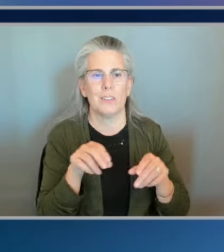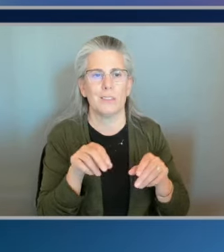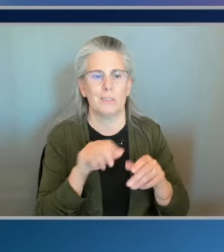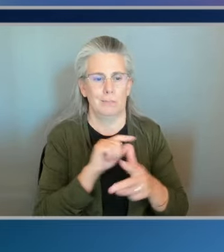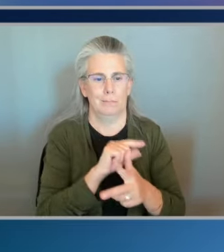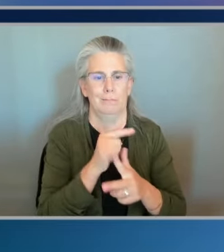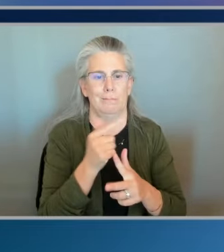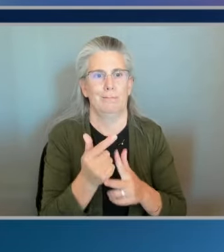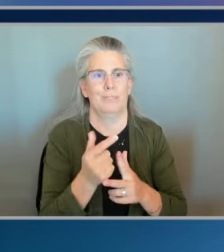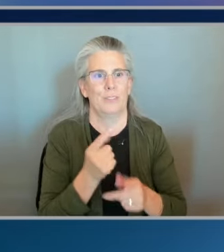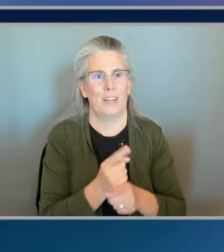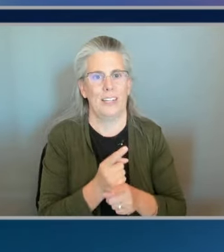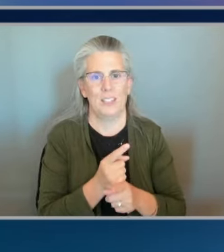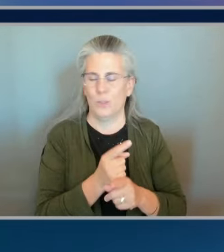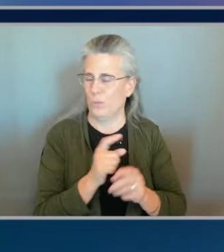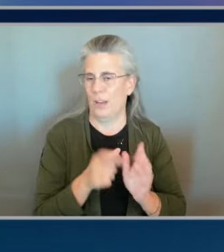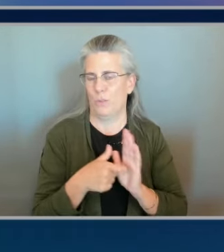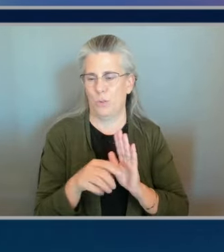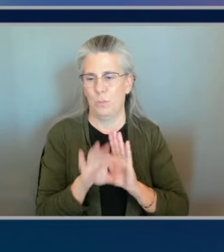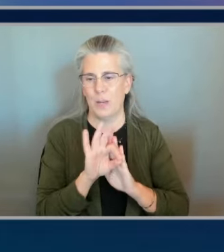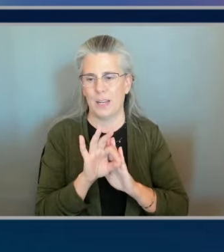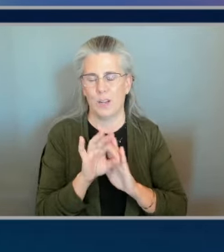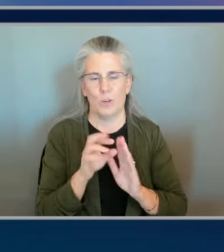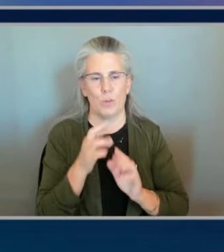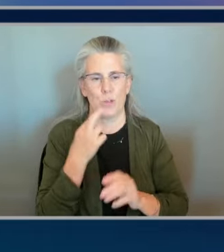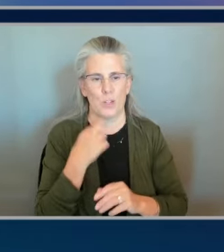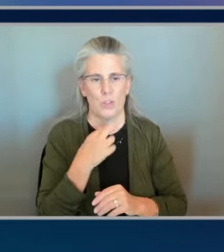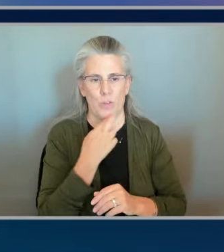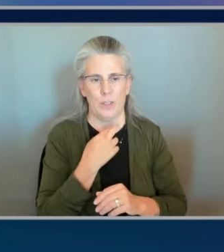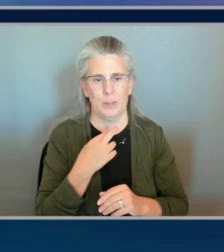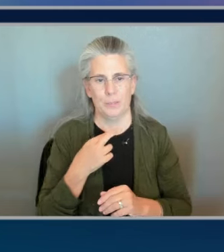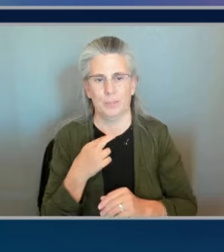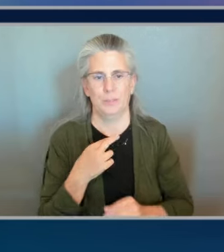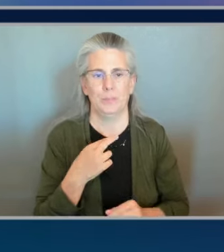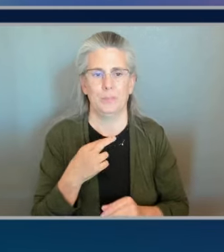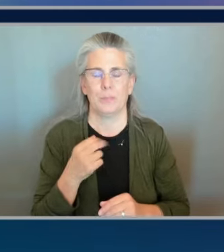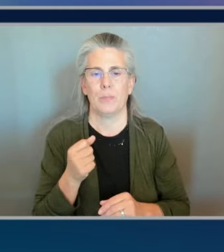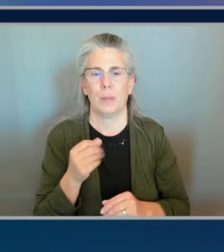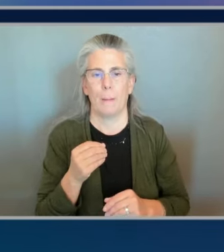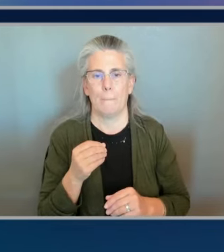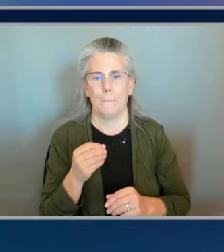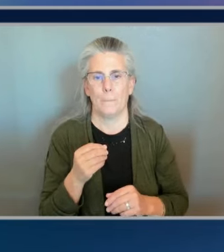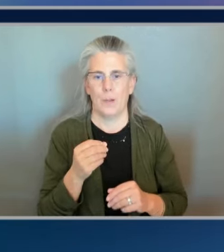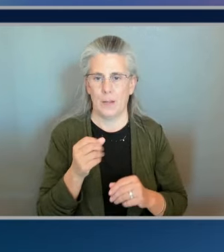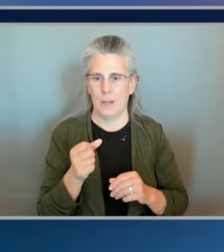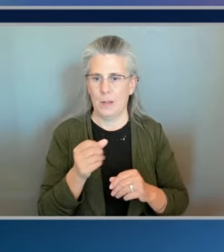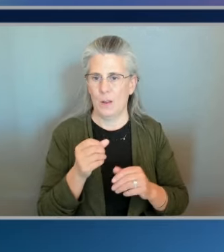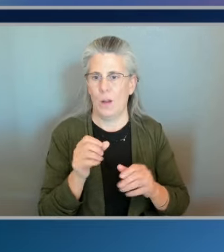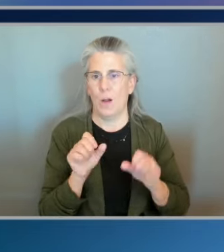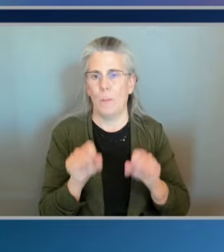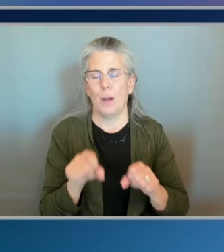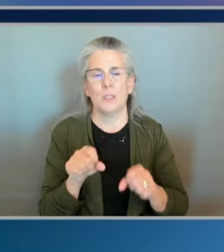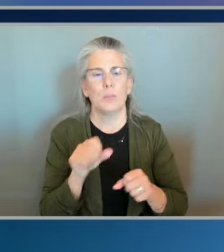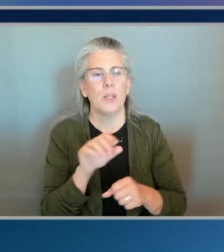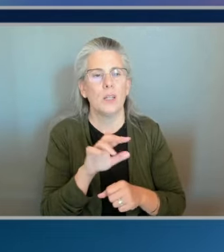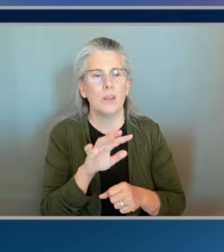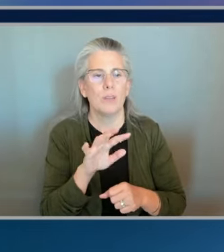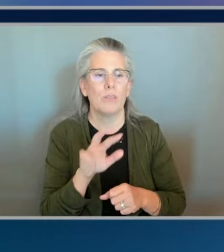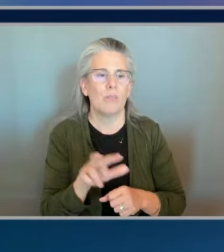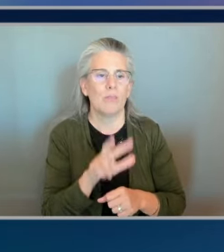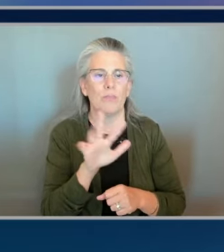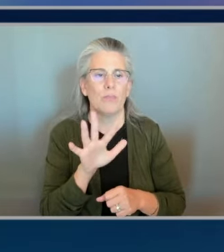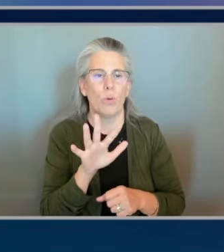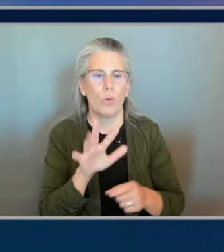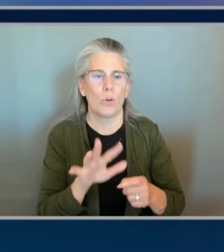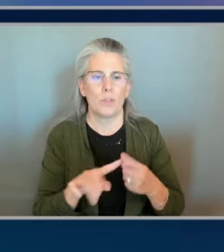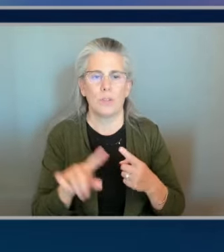it is they were built for me chris you know maybe four or five meals in one sitting that's that's my go-to i travel